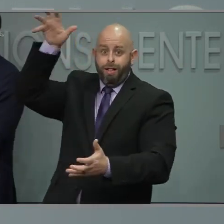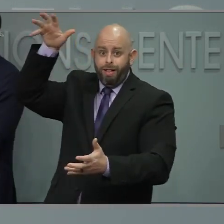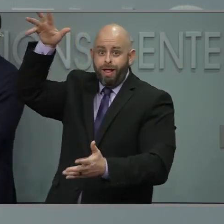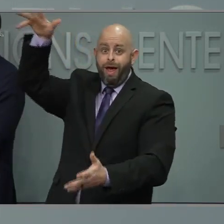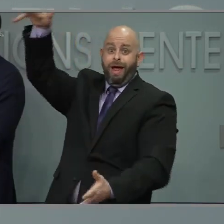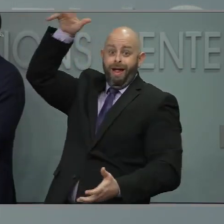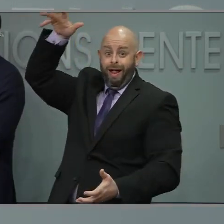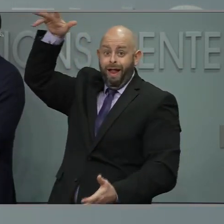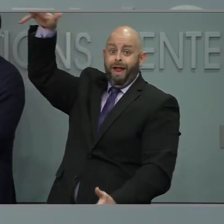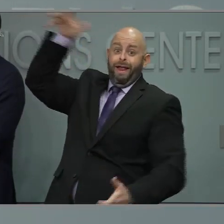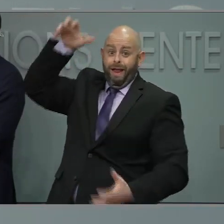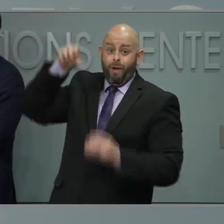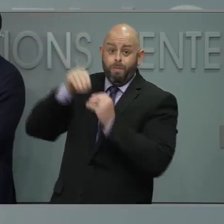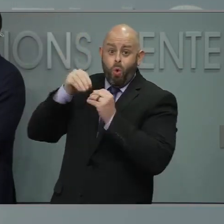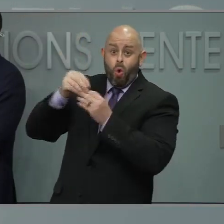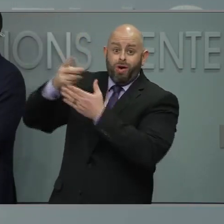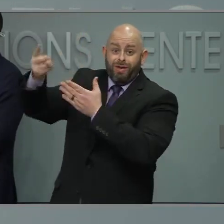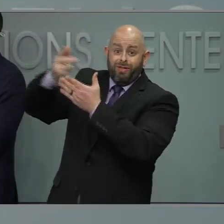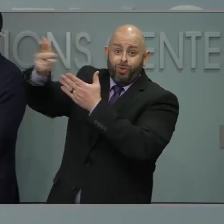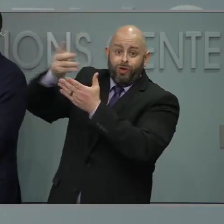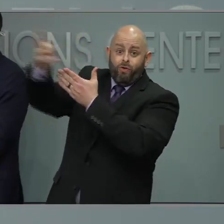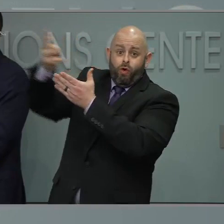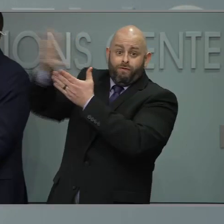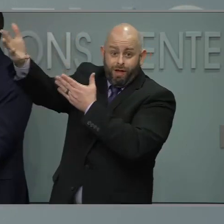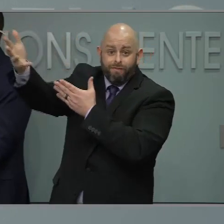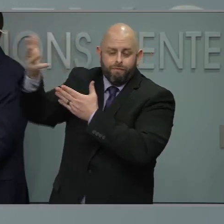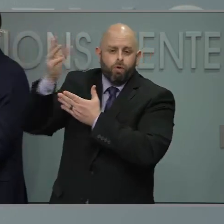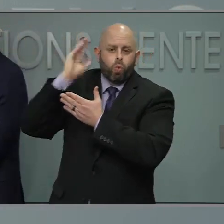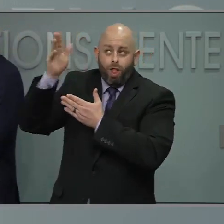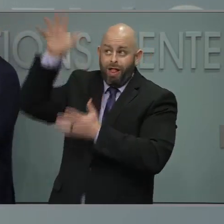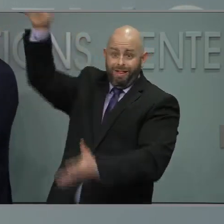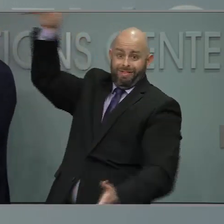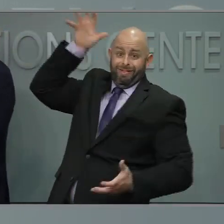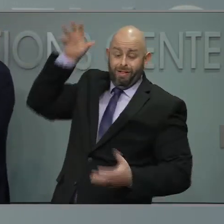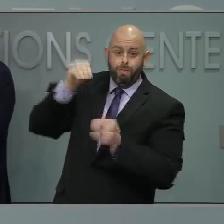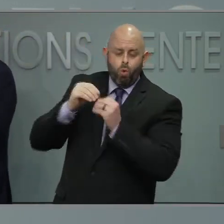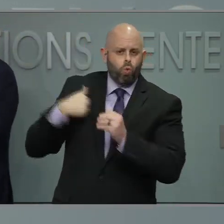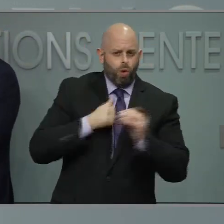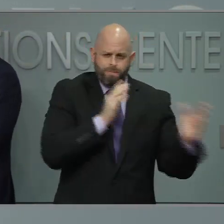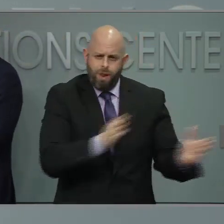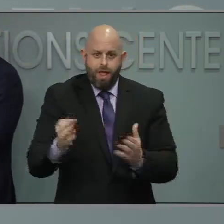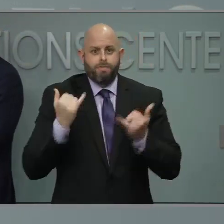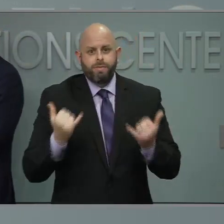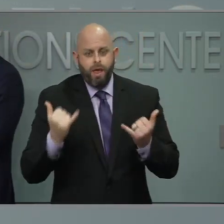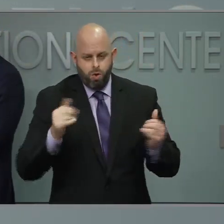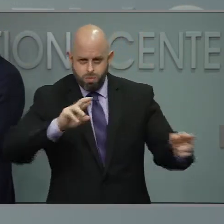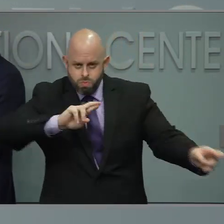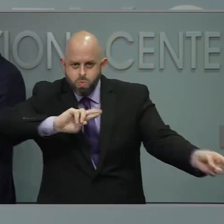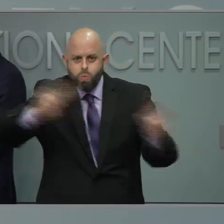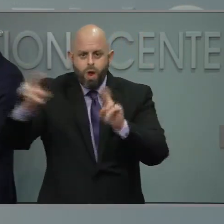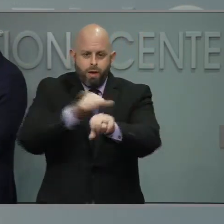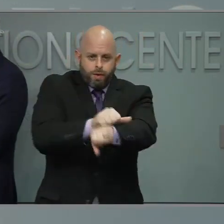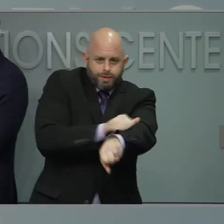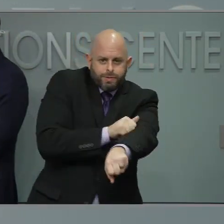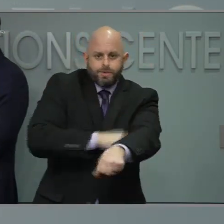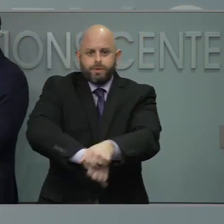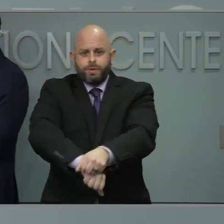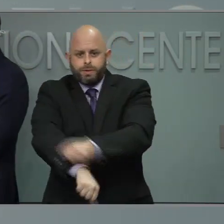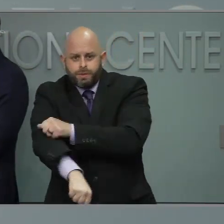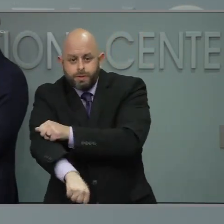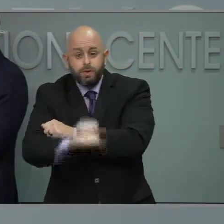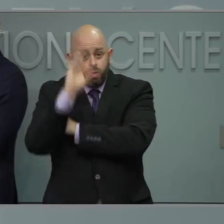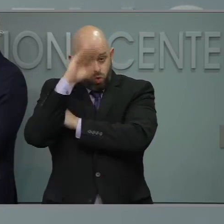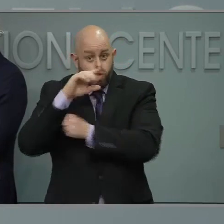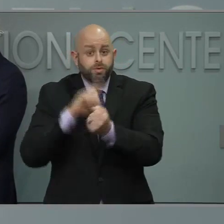to have more vaccinating providers waiting in the wings, if you will. And I know our vaccine providers have more capacity than they currently have